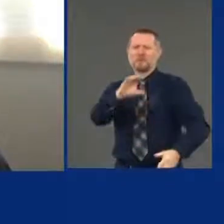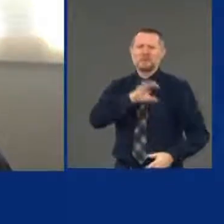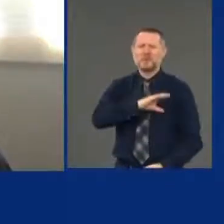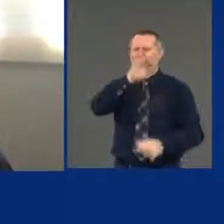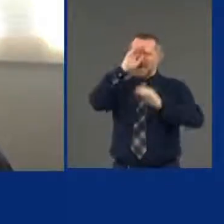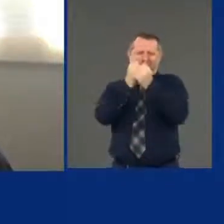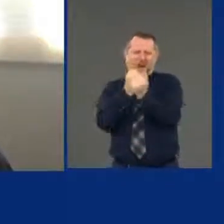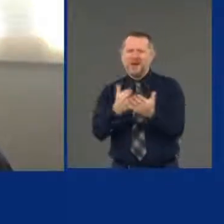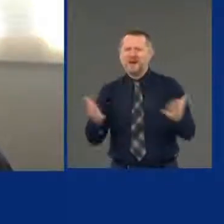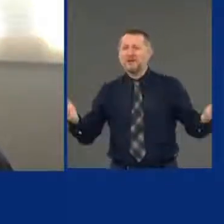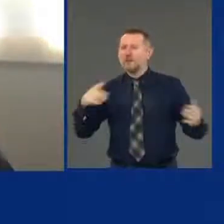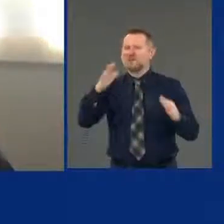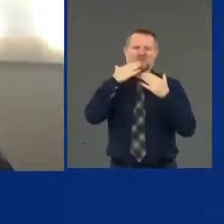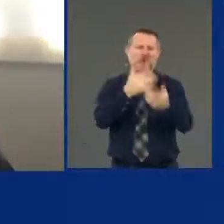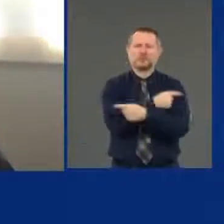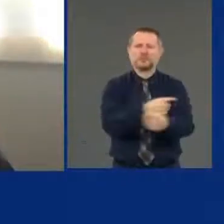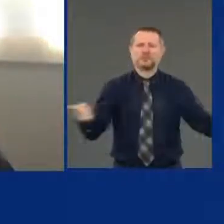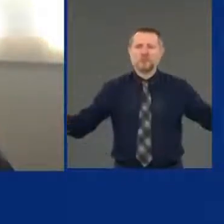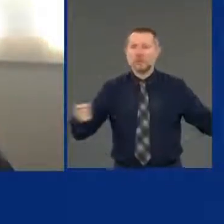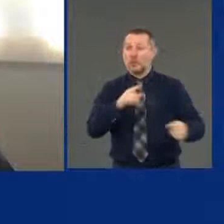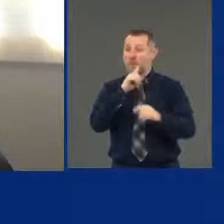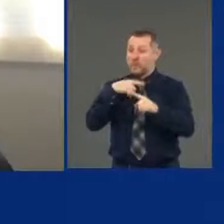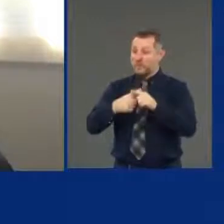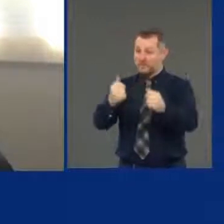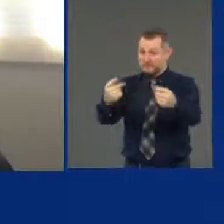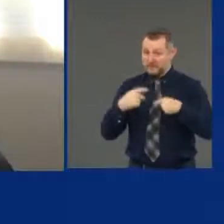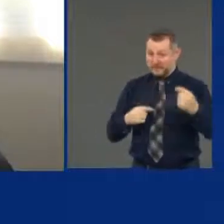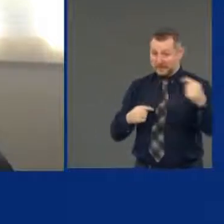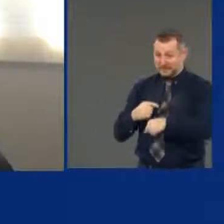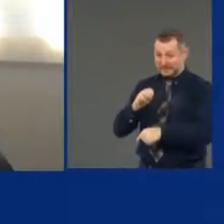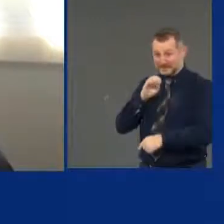you. Let me know when you come east. I owe you a meal.